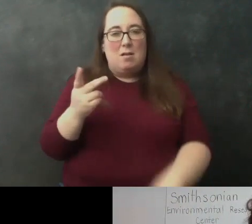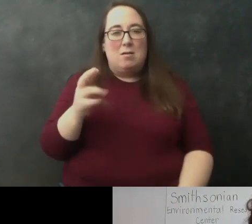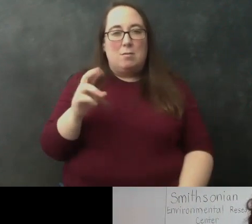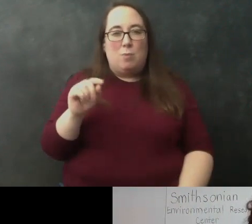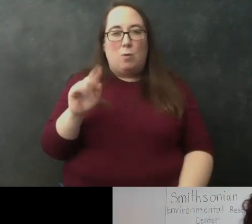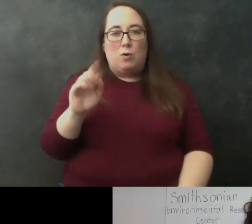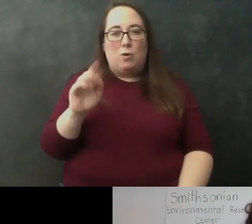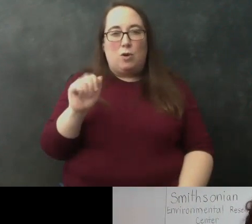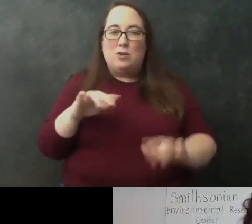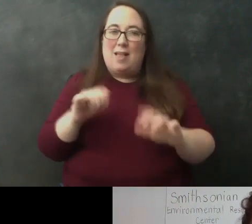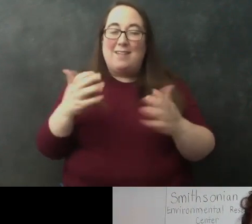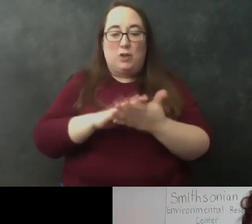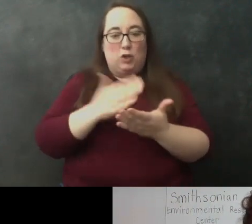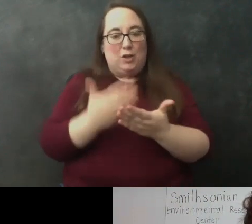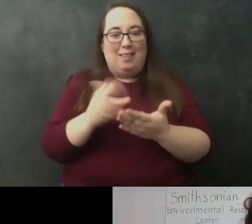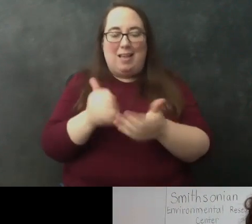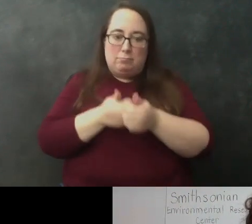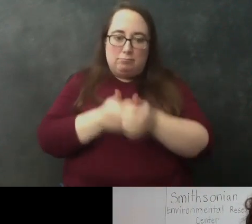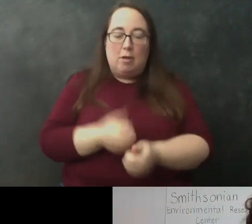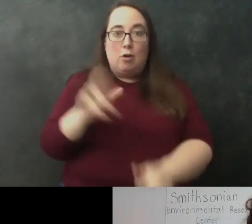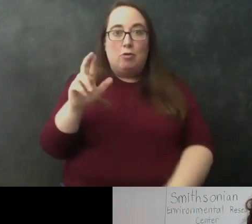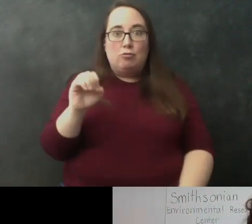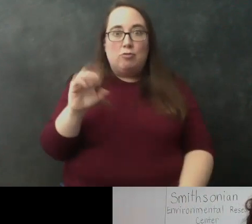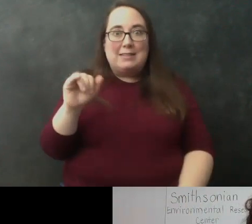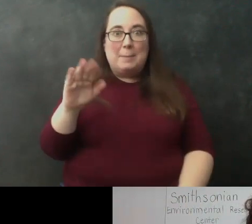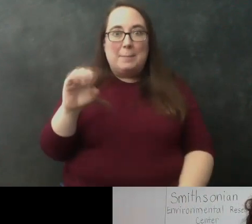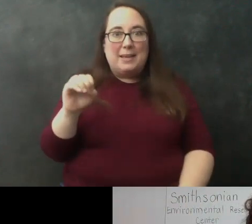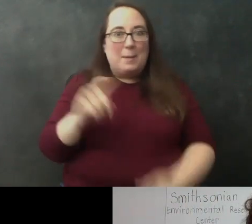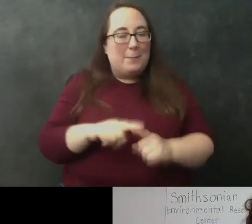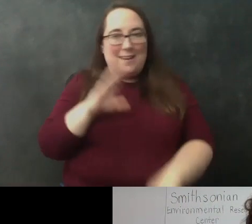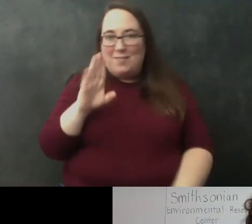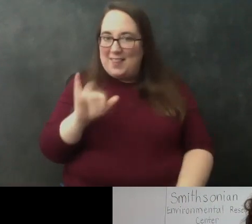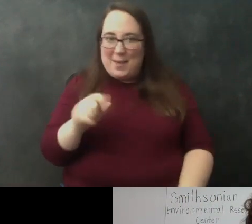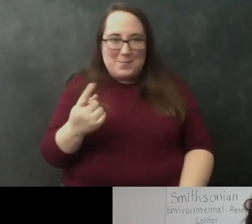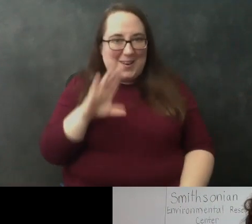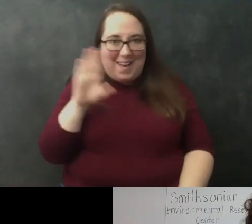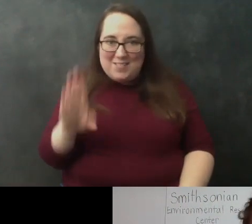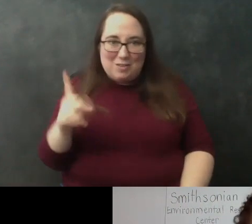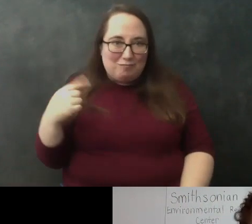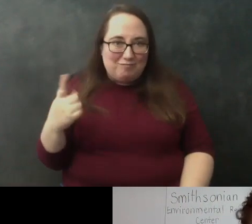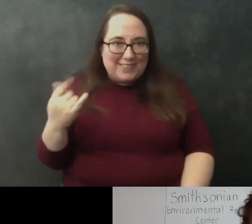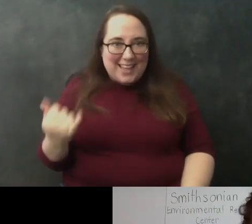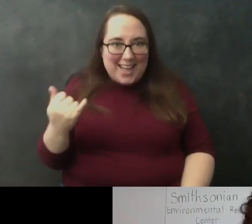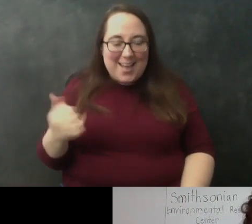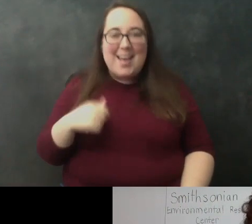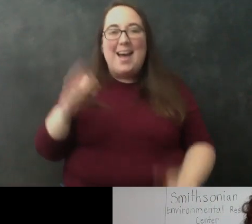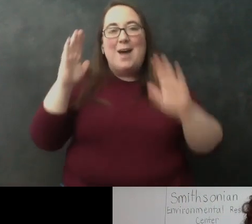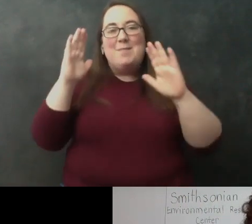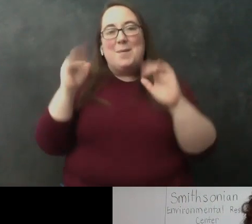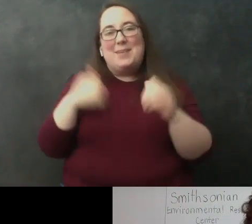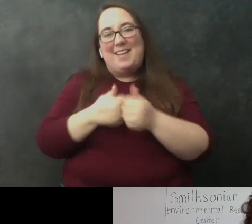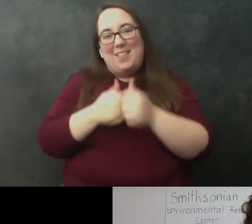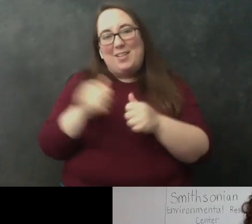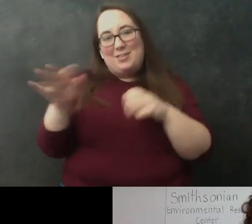at my house so this is kind of like following a recipe but i've never done this one before so i'm hoping that i can follow your